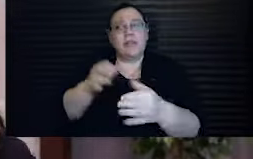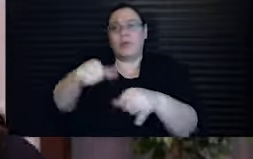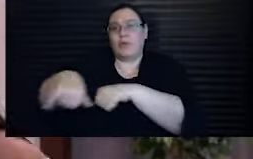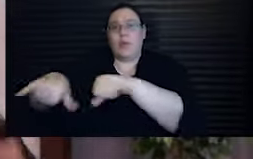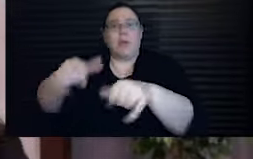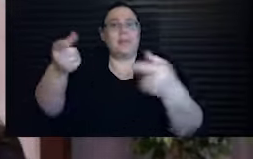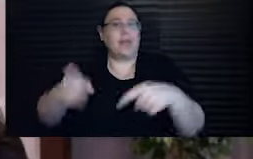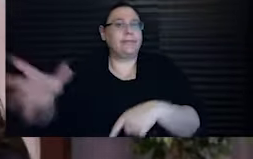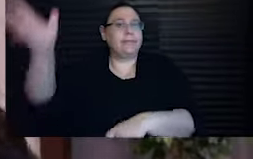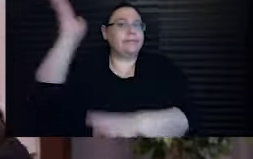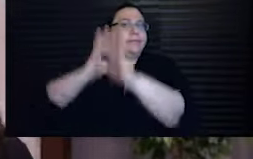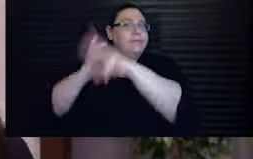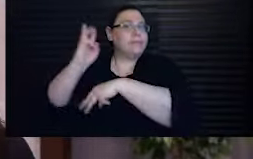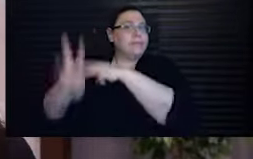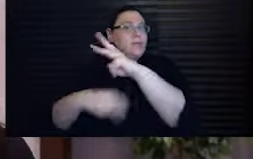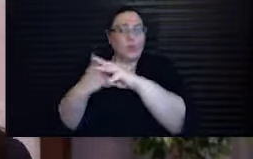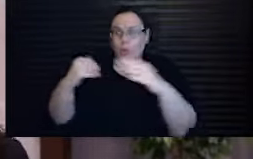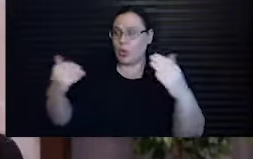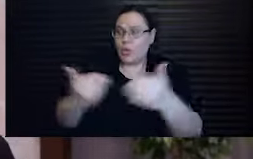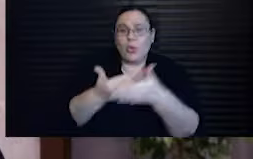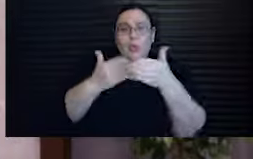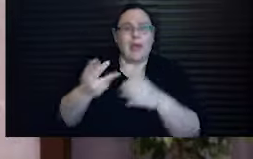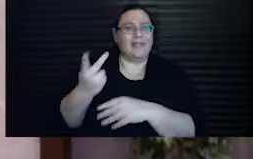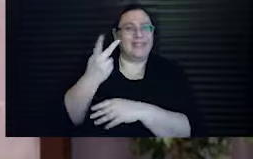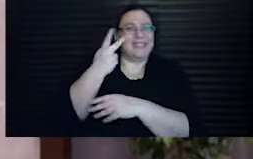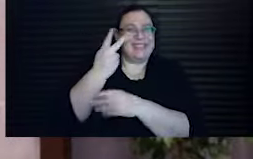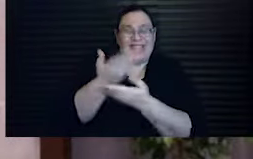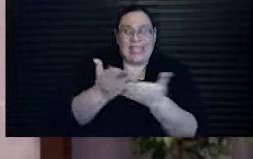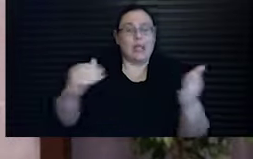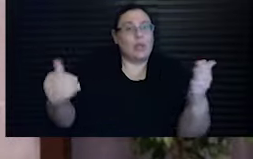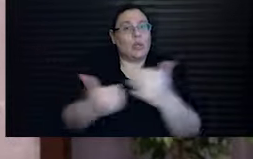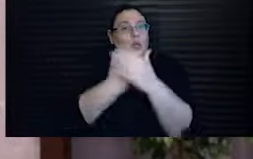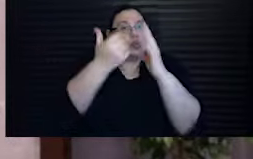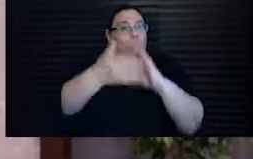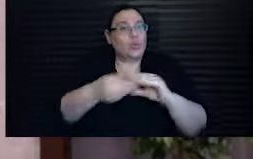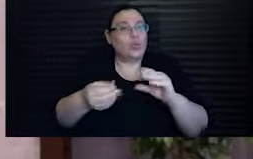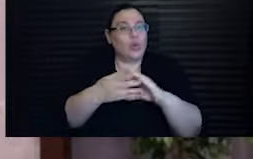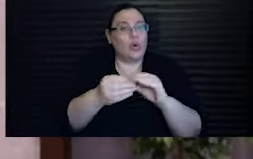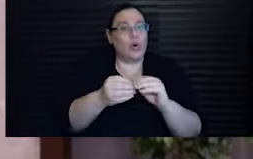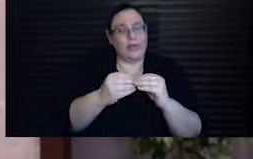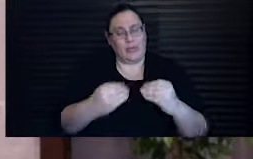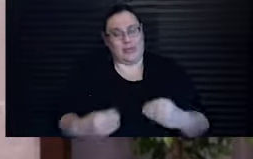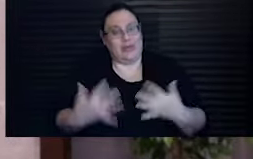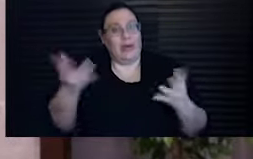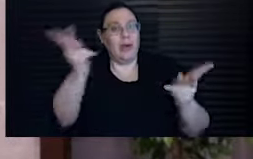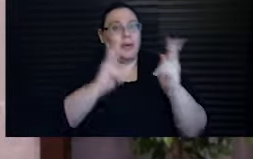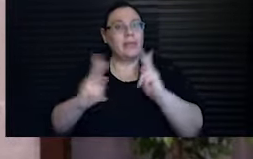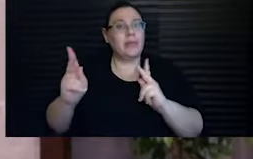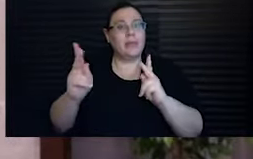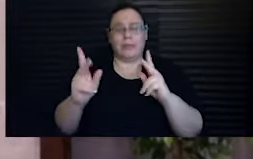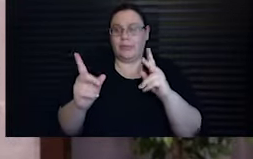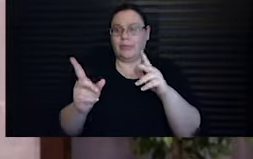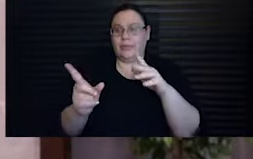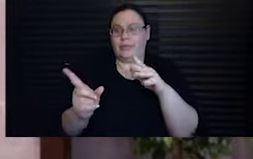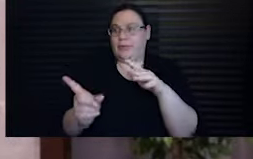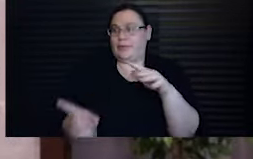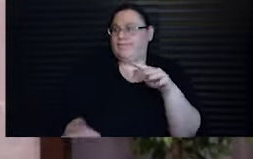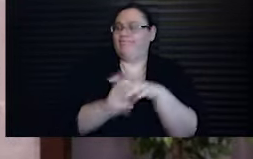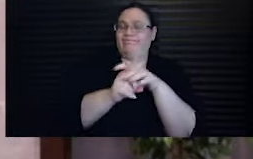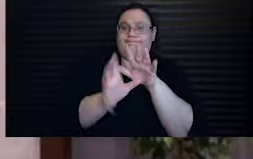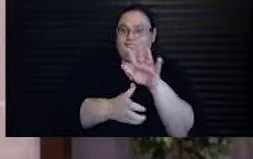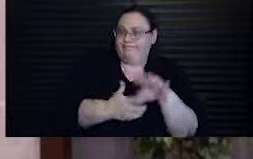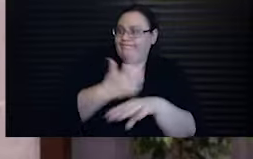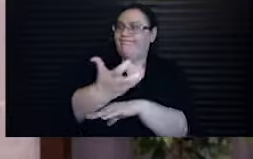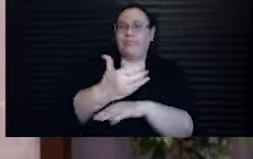world, a new version, a different story now, that's intended to inspire human beings to manifest a